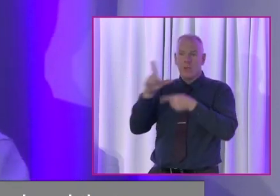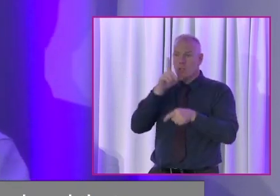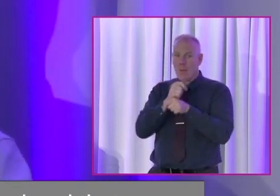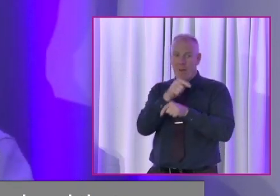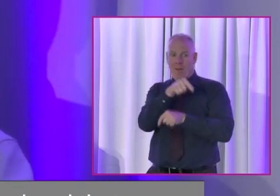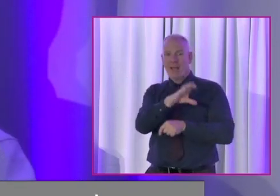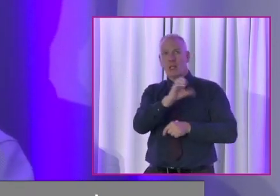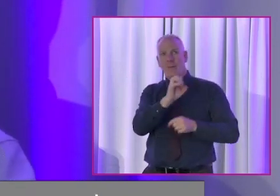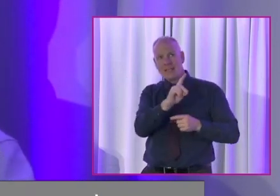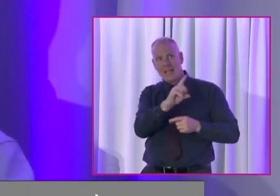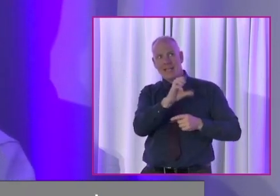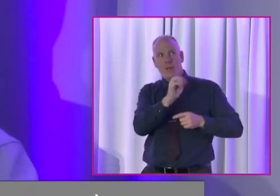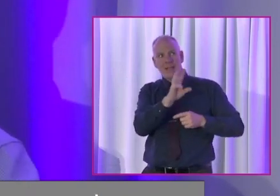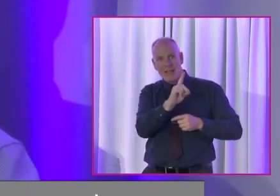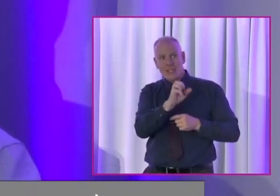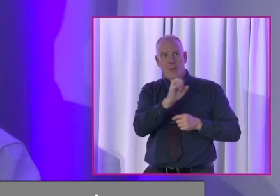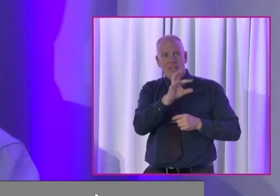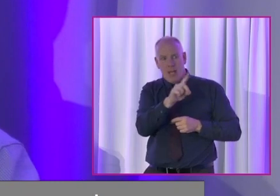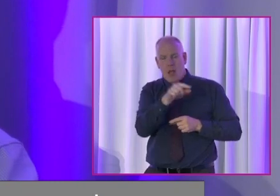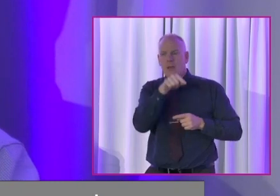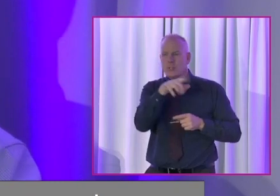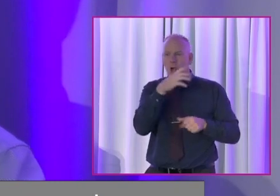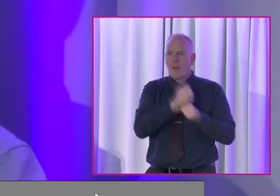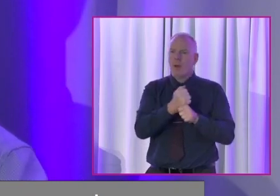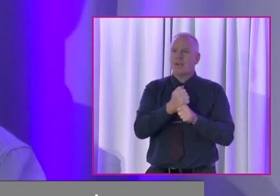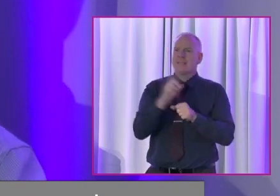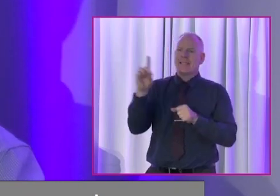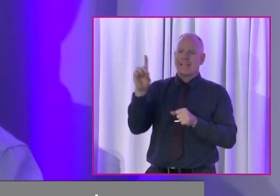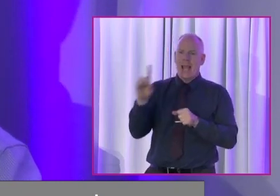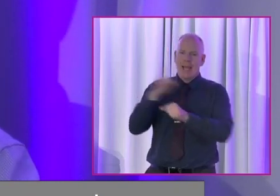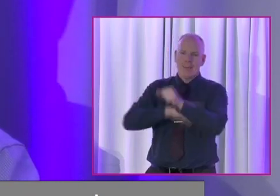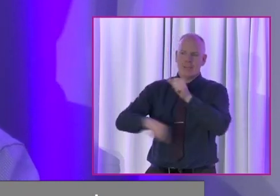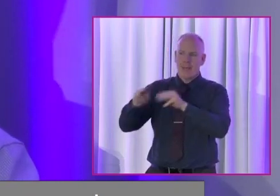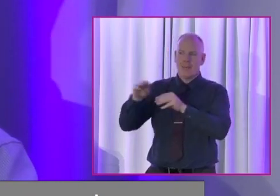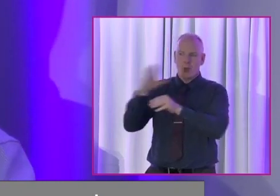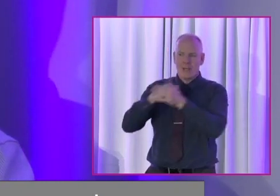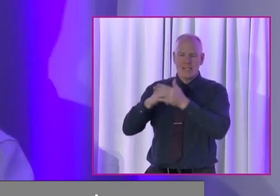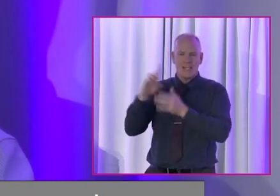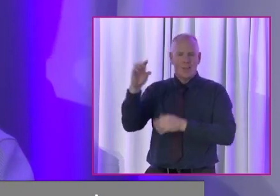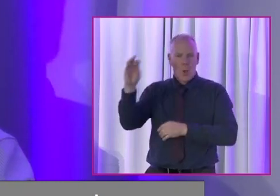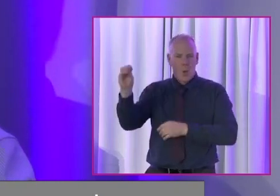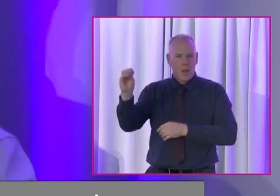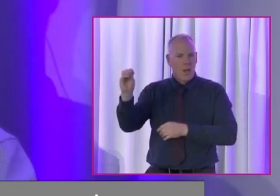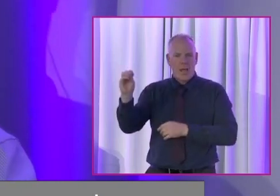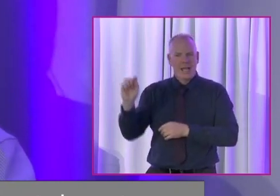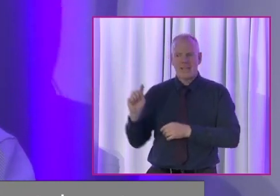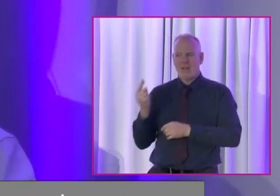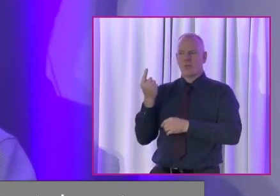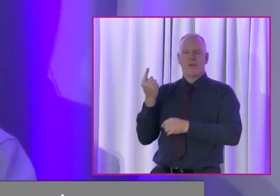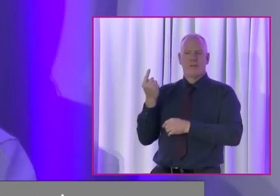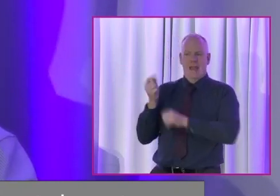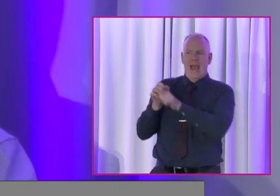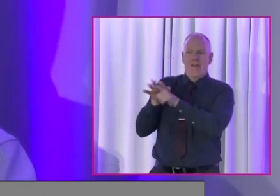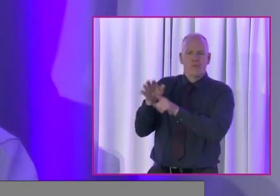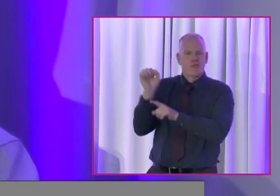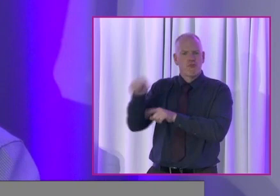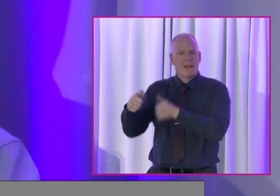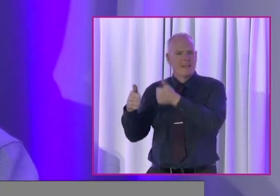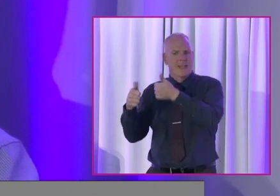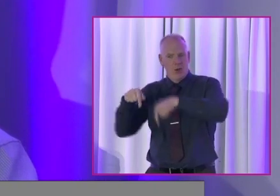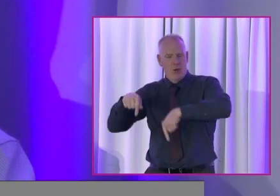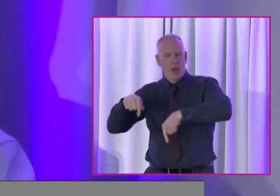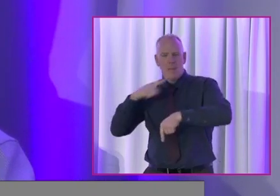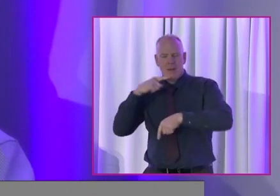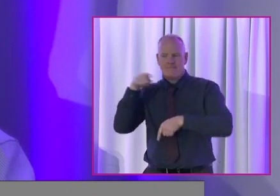CRPD. The CRPD talks about the importance of disabled persons organisations. We can't have individual, if individual ones would feed in, they're fine. They're here.